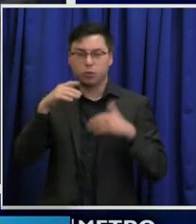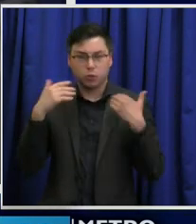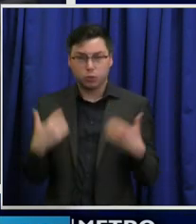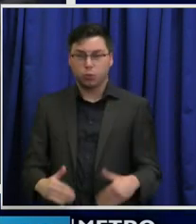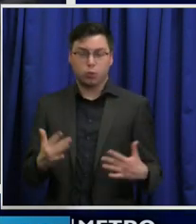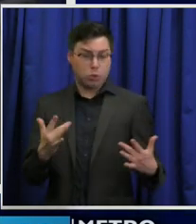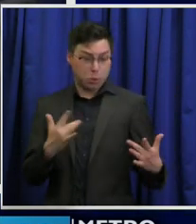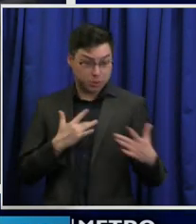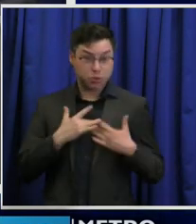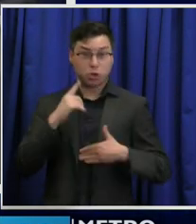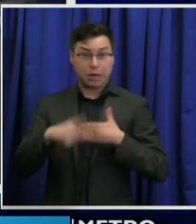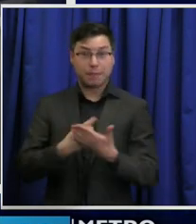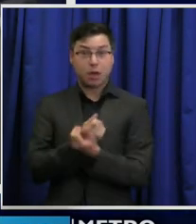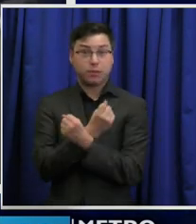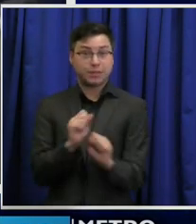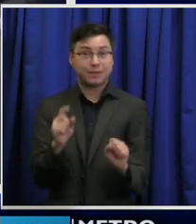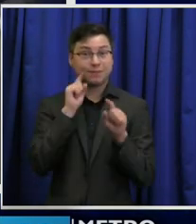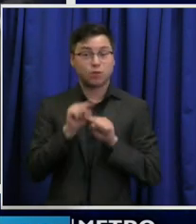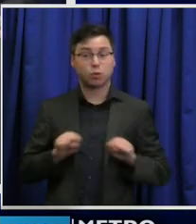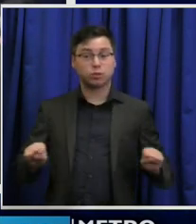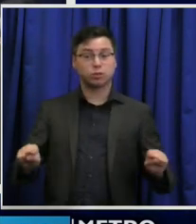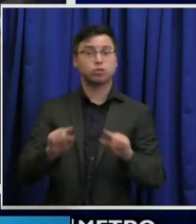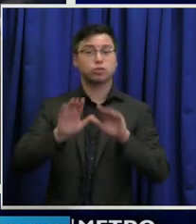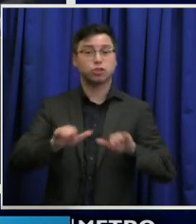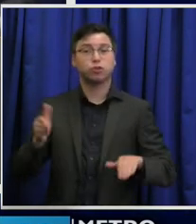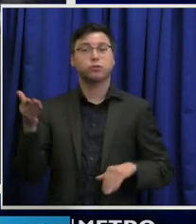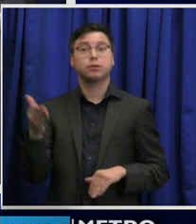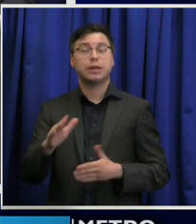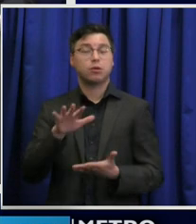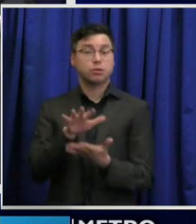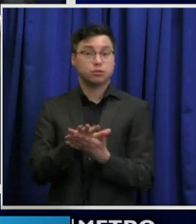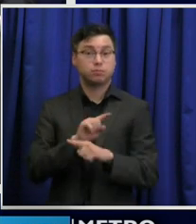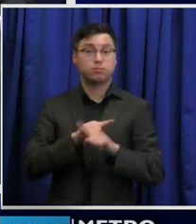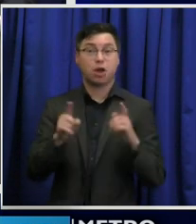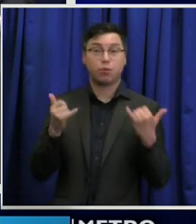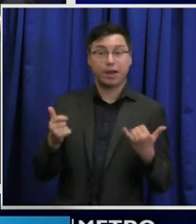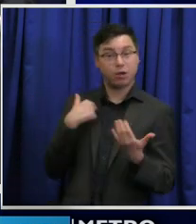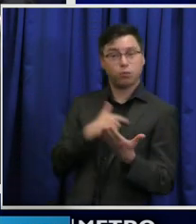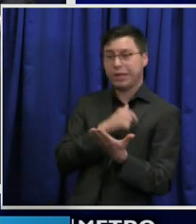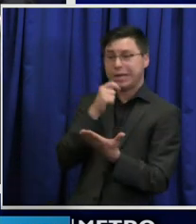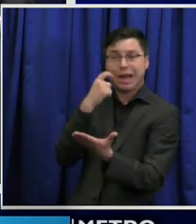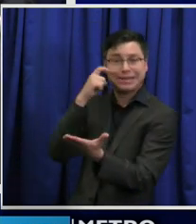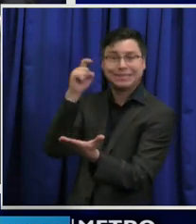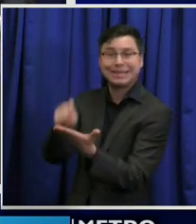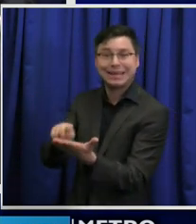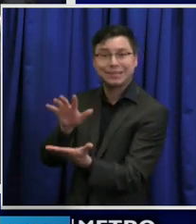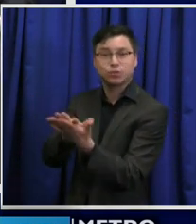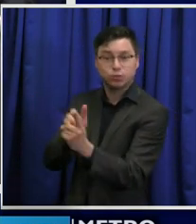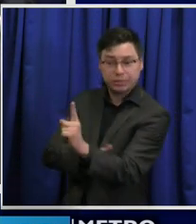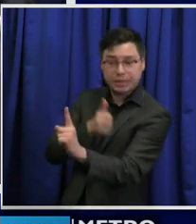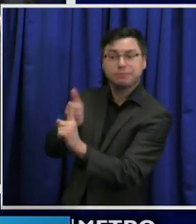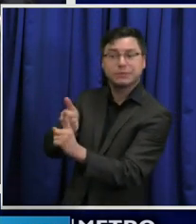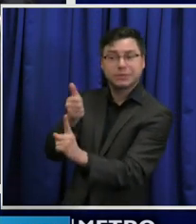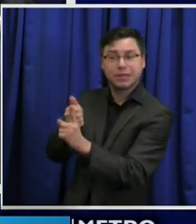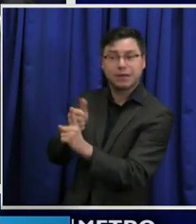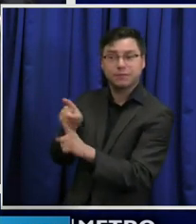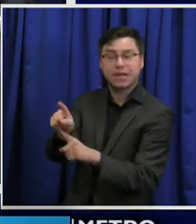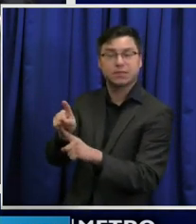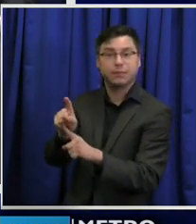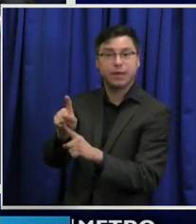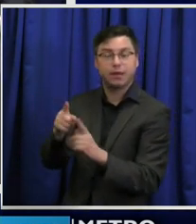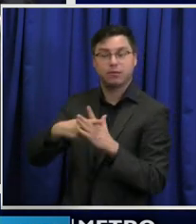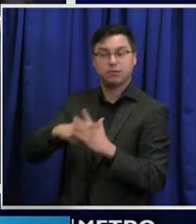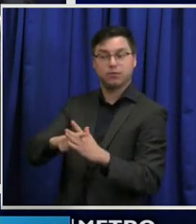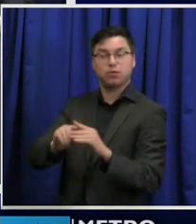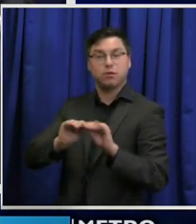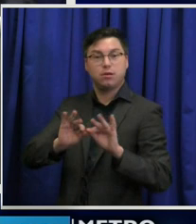of children in school. But right now we've not detected schools themselves as being the source